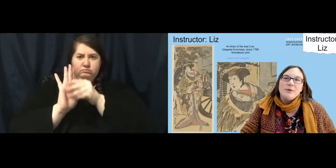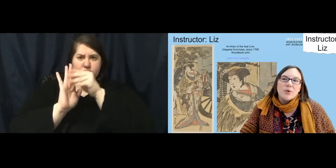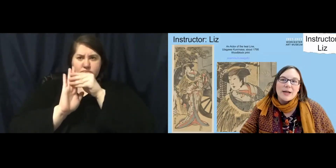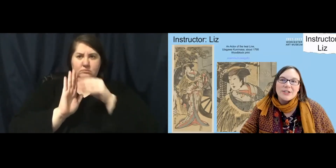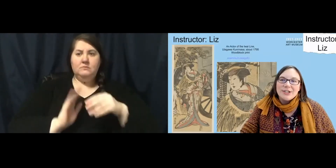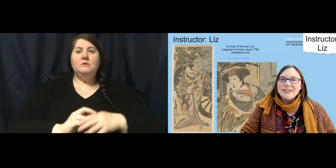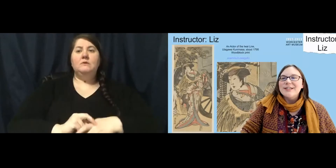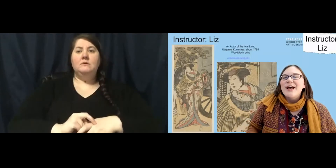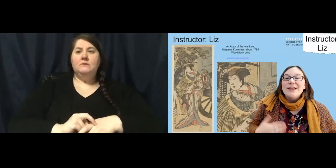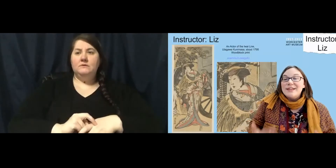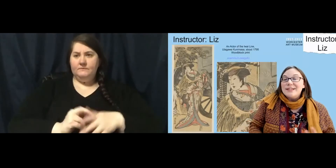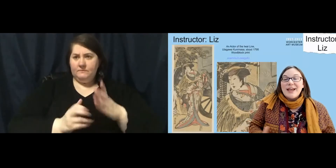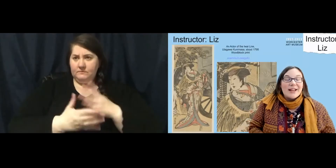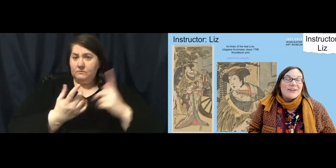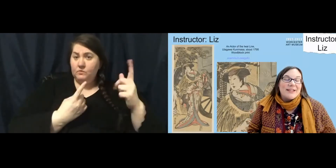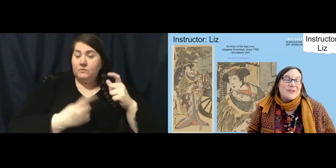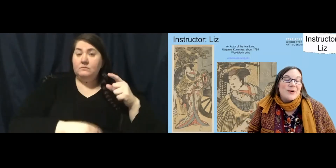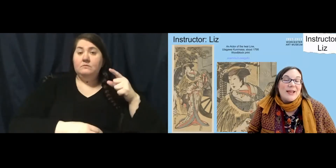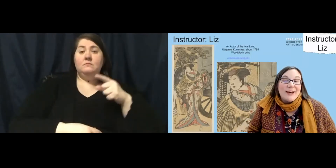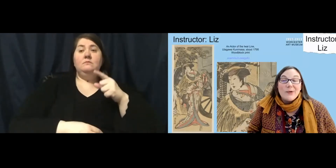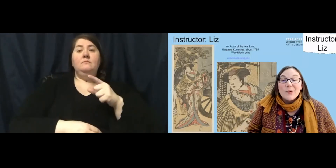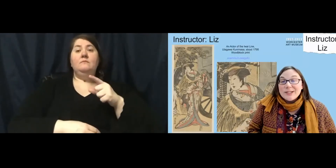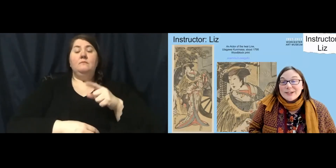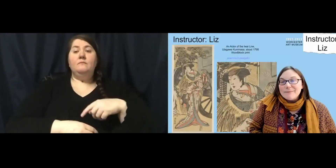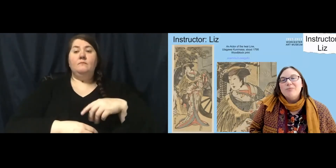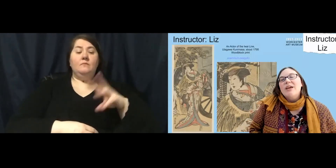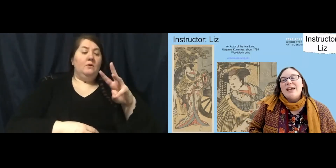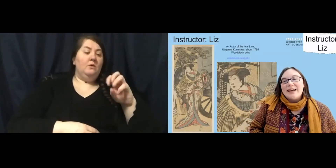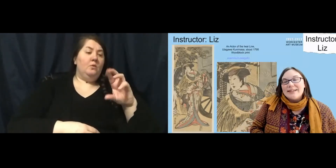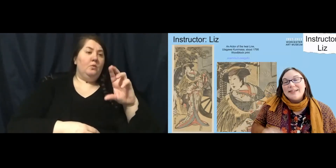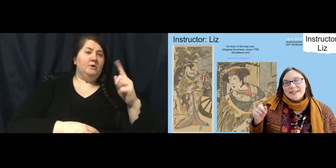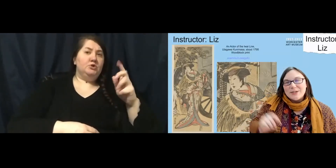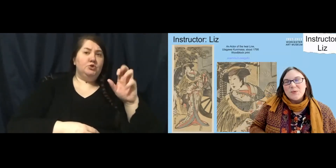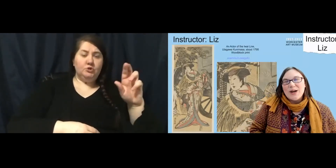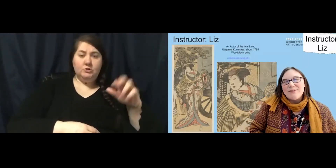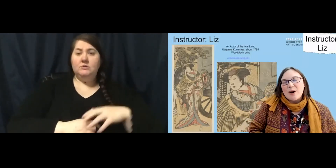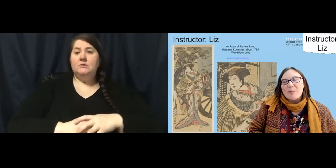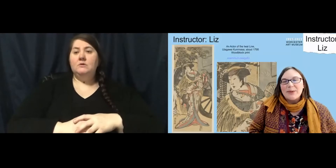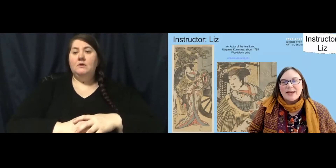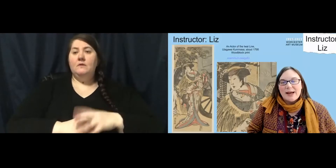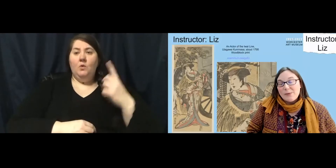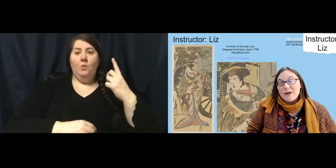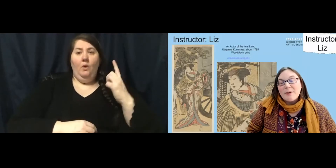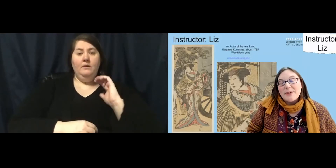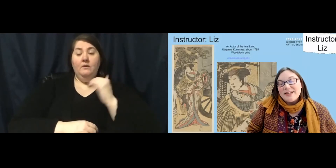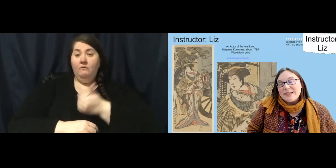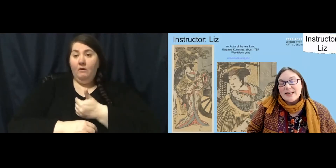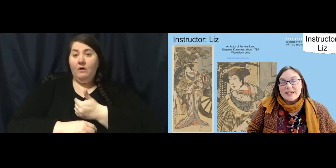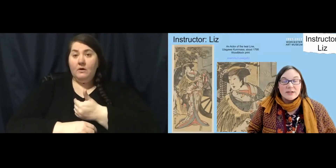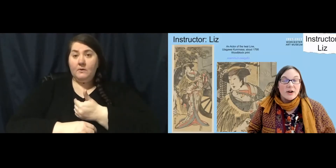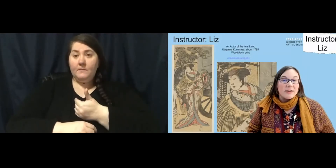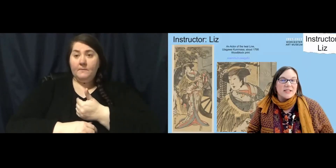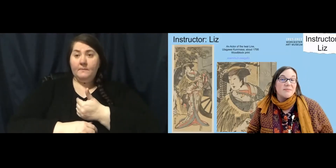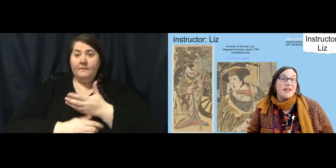see a few questions. This gallery is located in Worcester. And this is one of our pieces